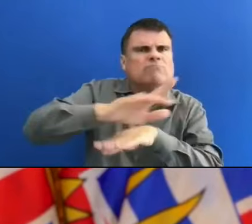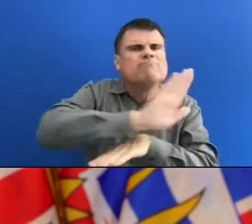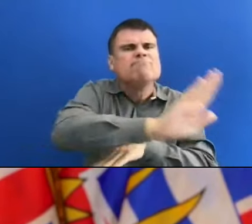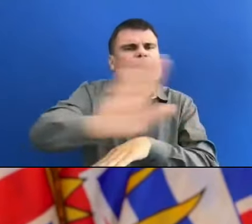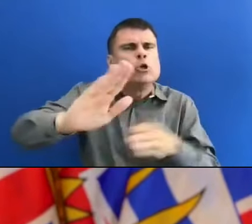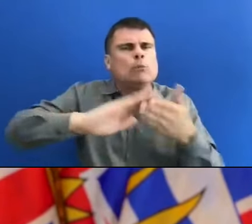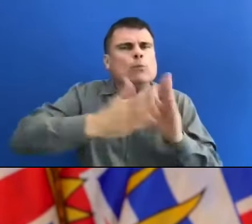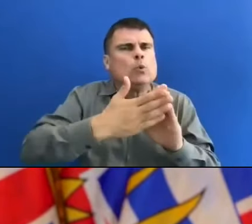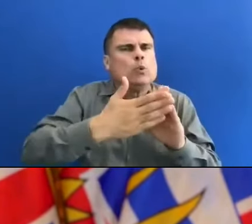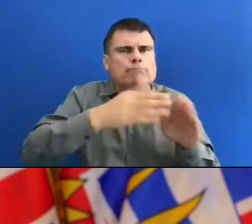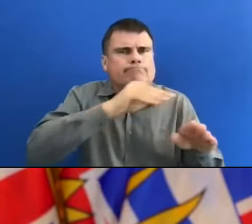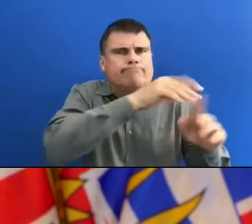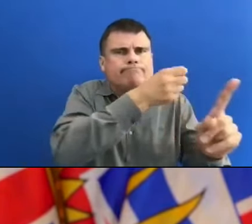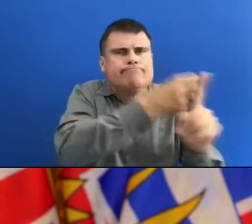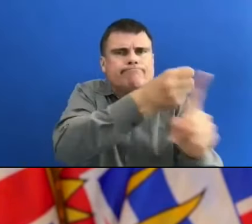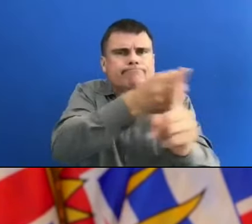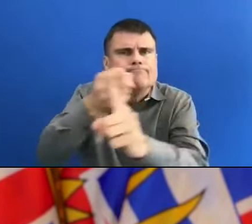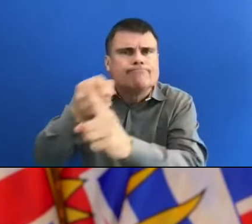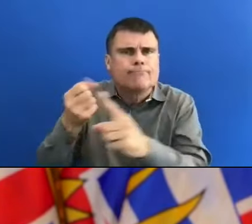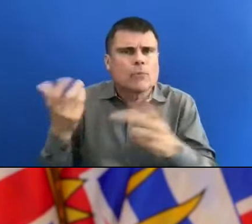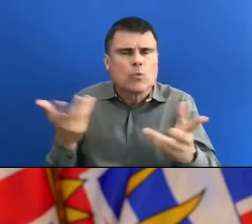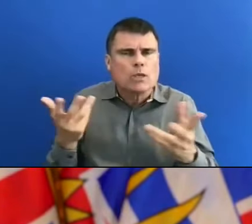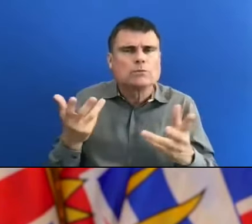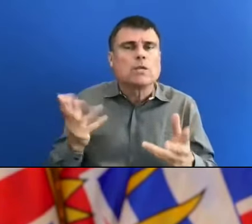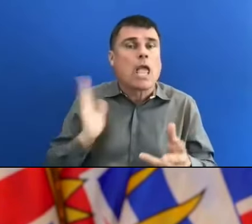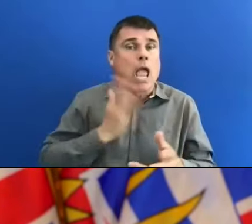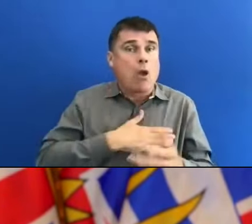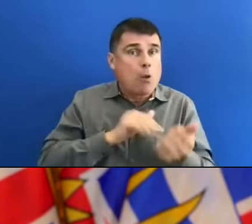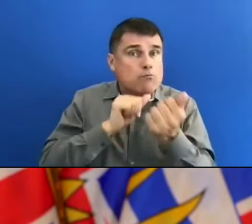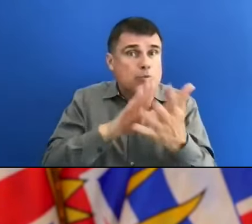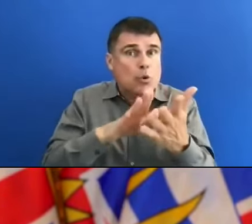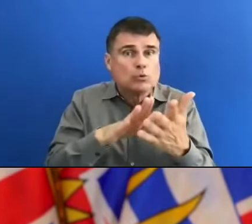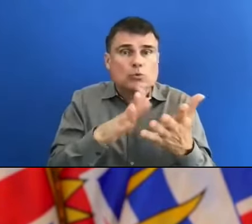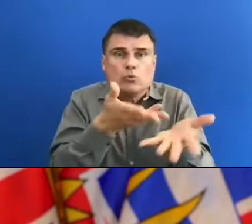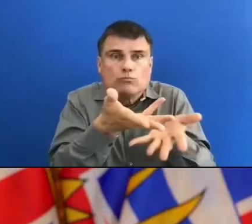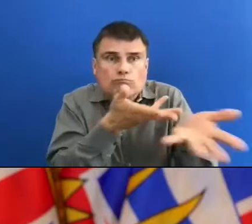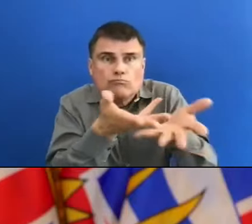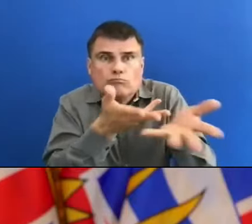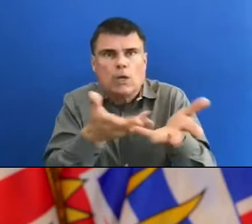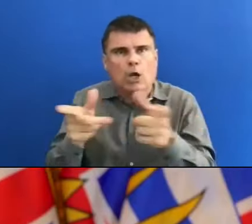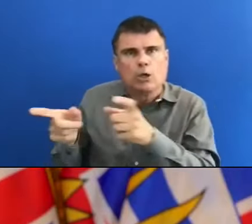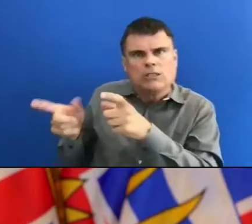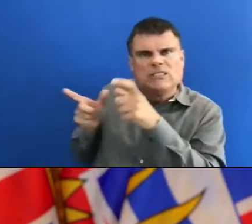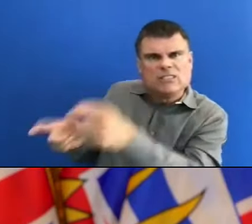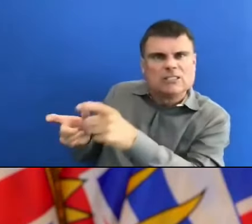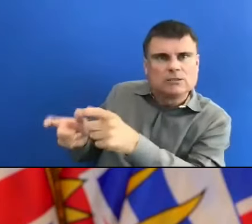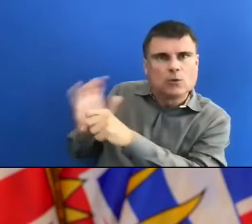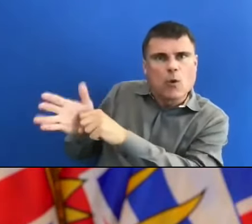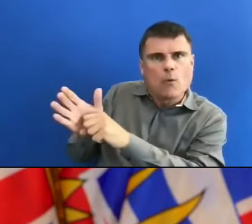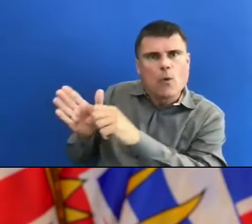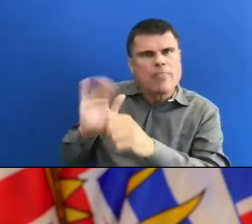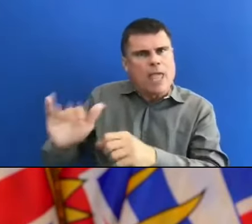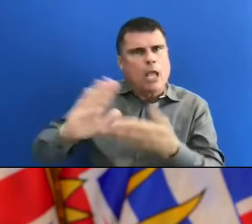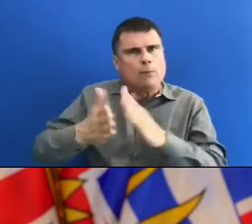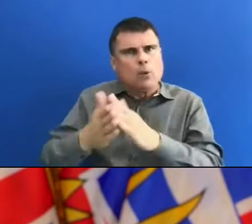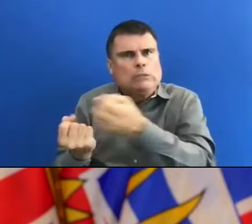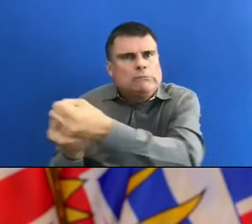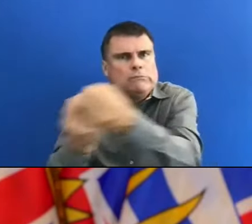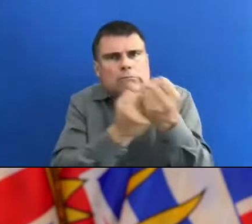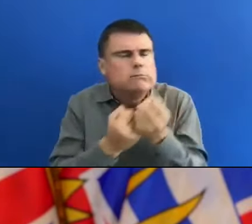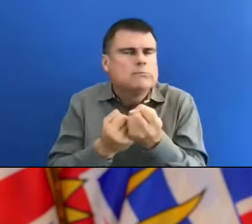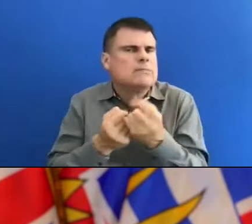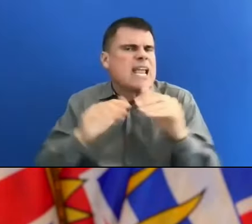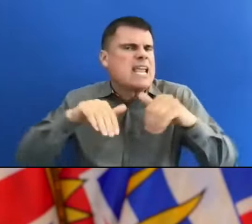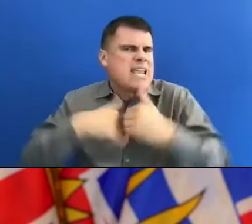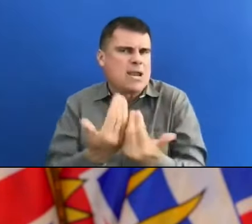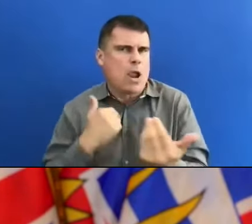pandemic on all our communities in BC. And we are working on that. Next question is in the room.